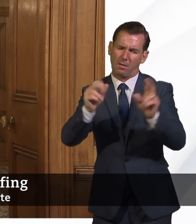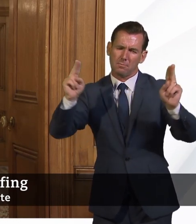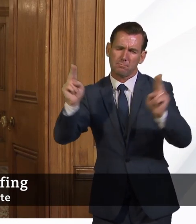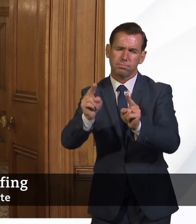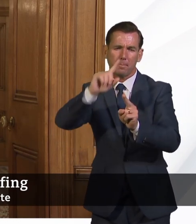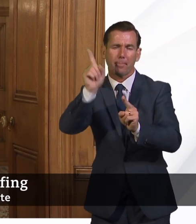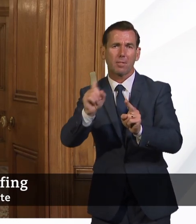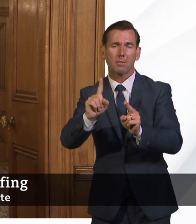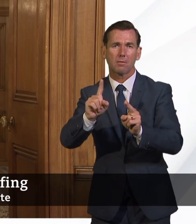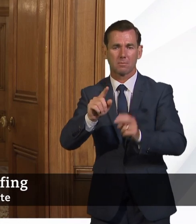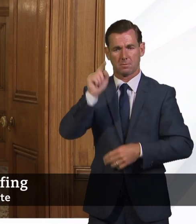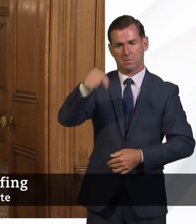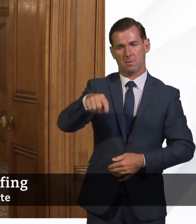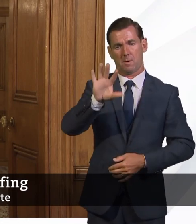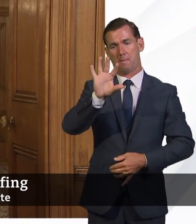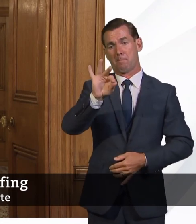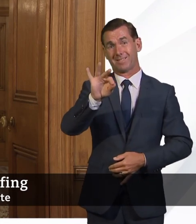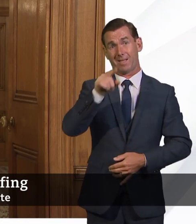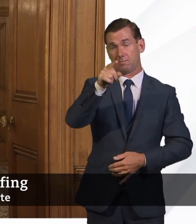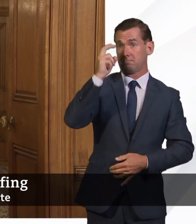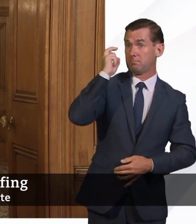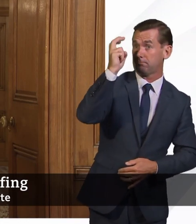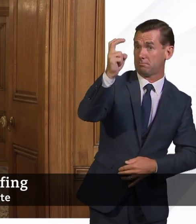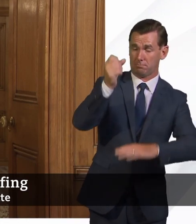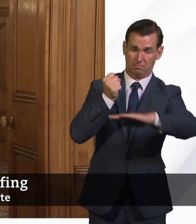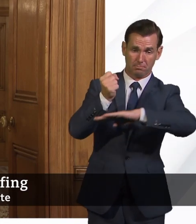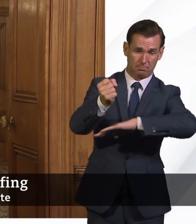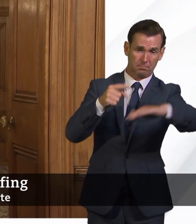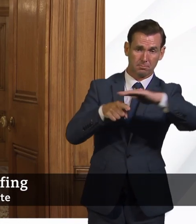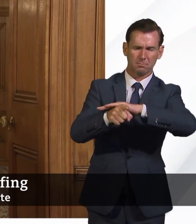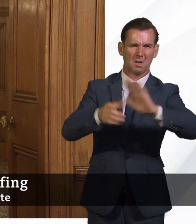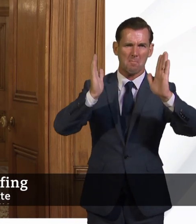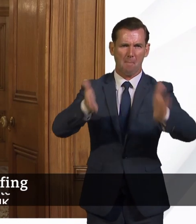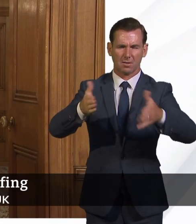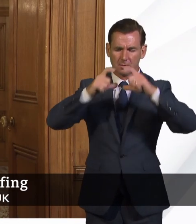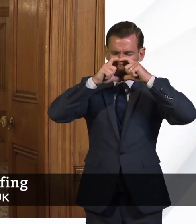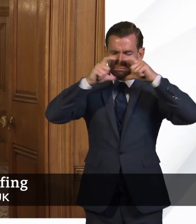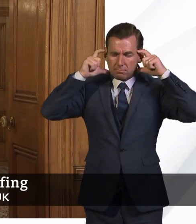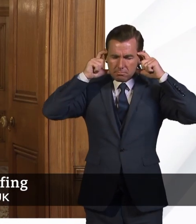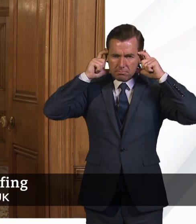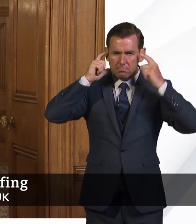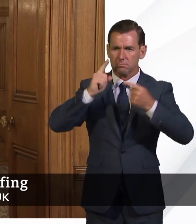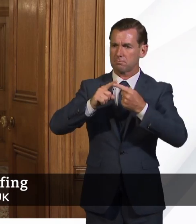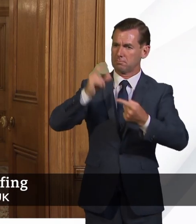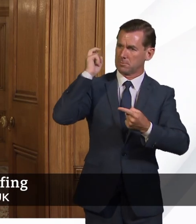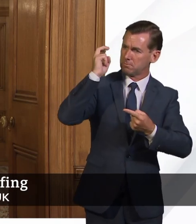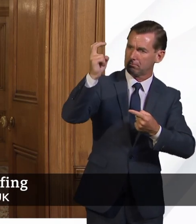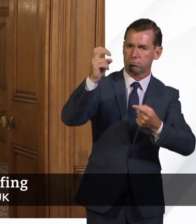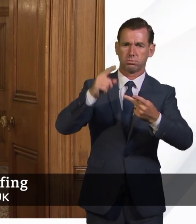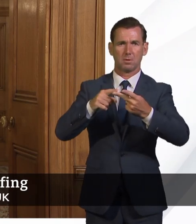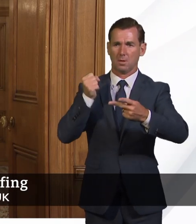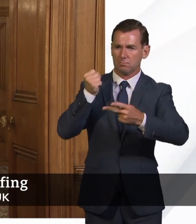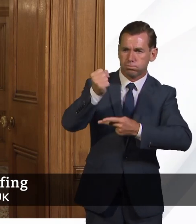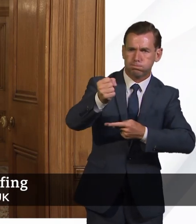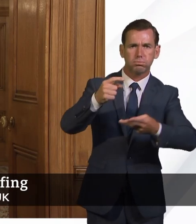mandatory in England to wear a face covering on public transport. That includes trains, buses, trams, ferries